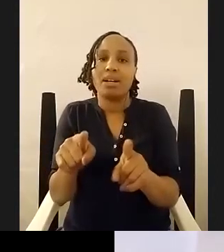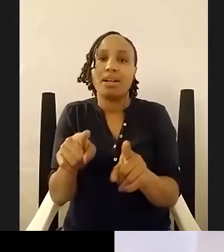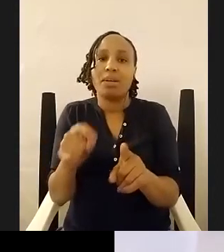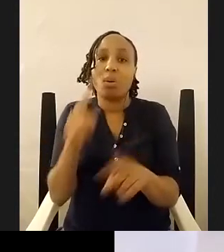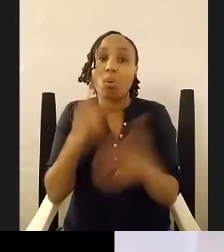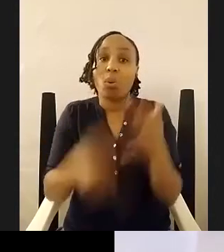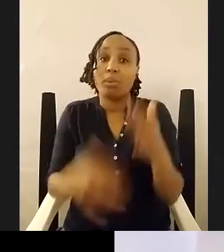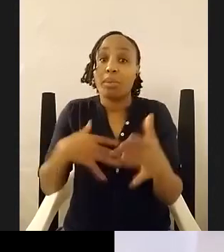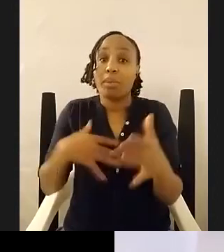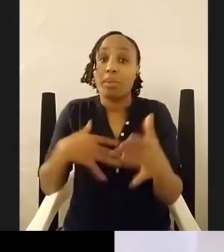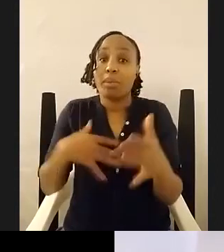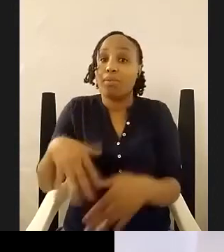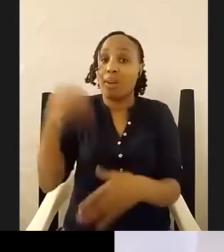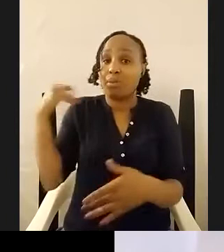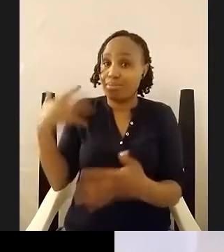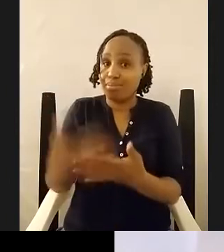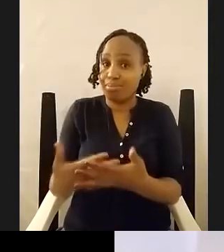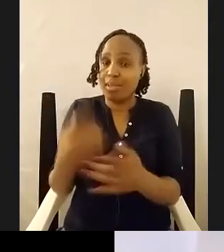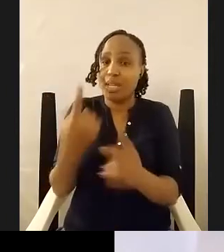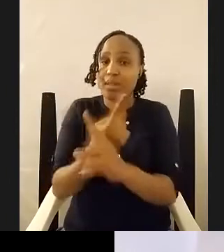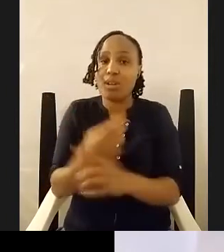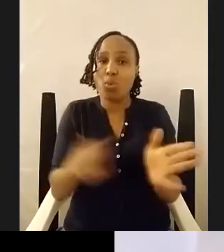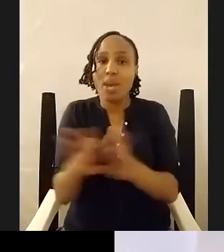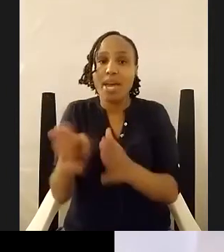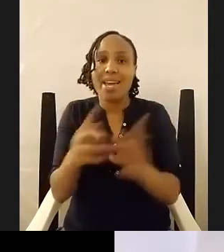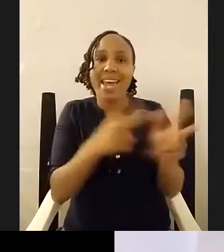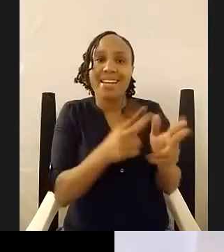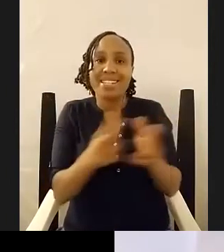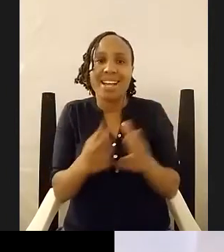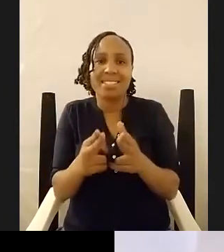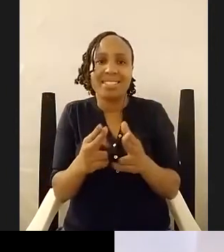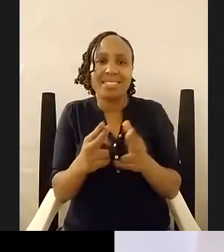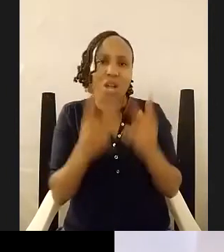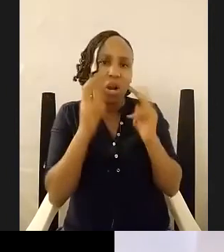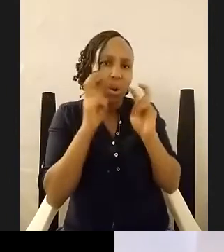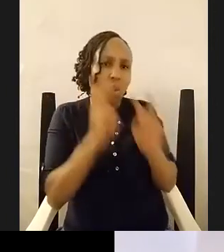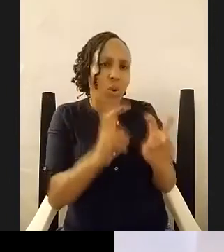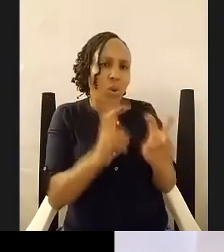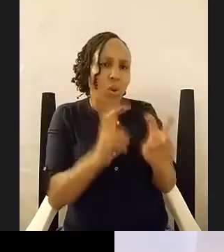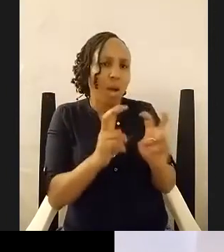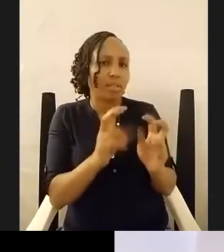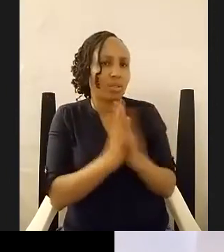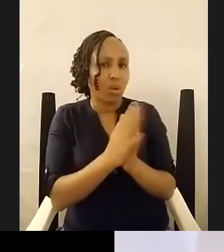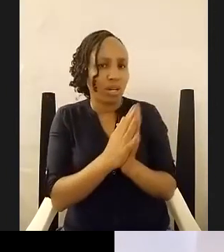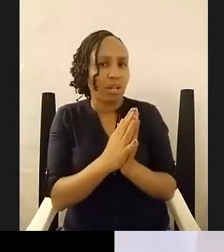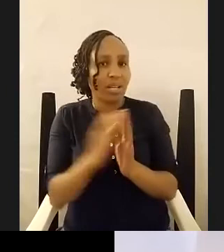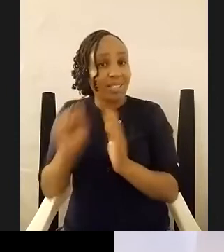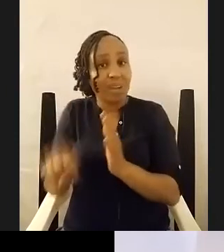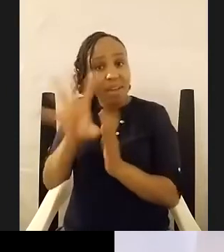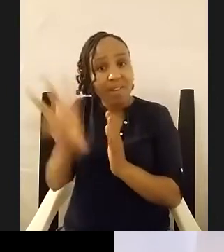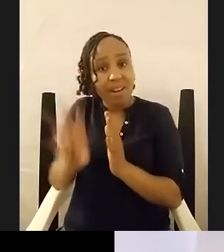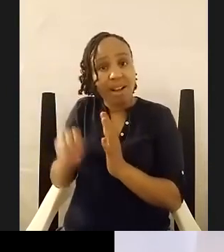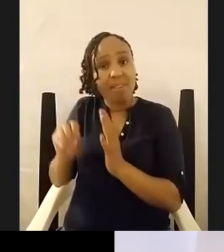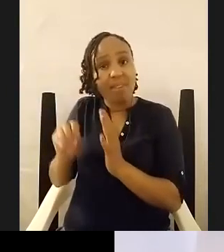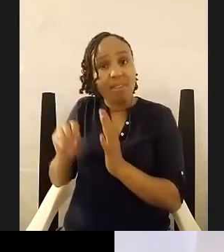different ways in which editors will treat stories um so with my south african edition the first edition i'm very proud of